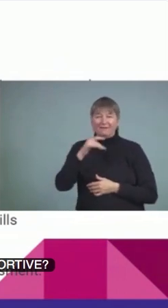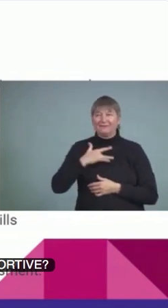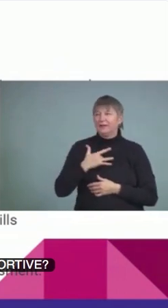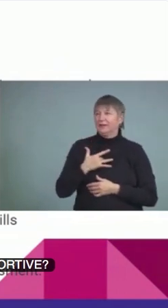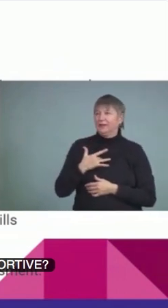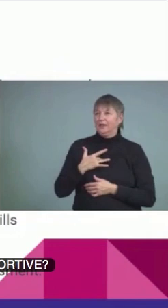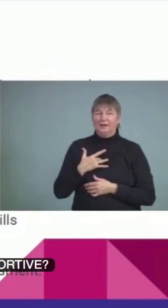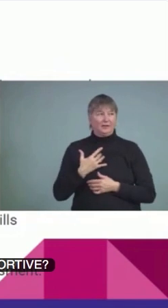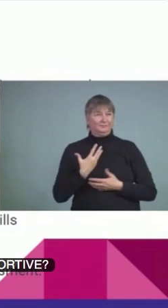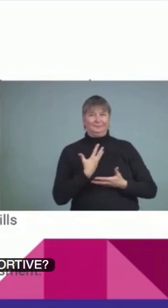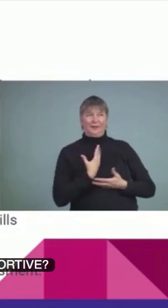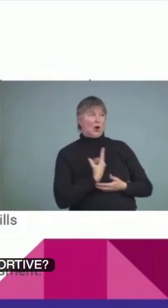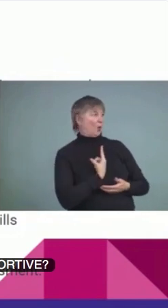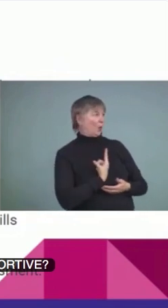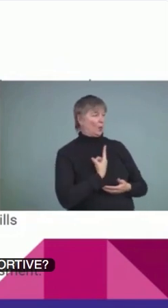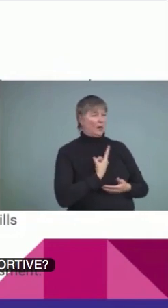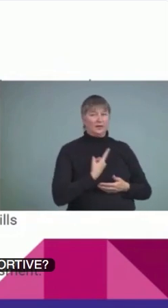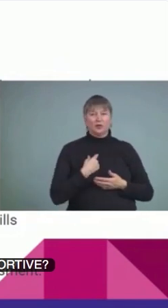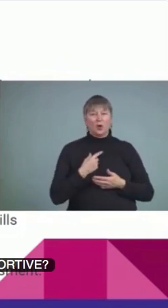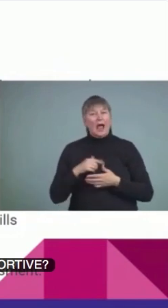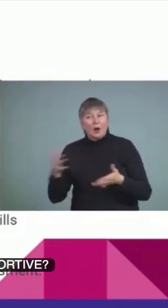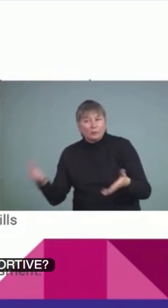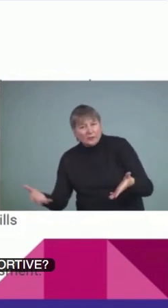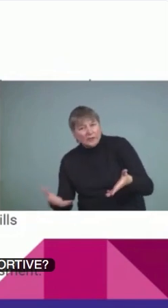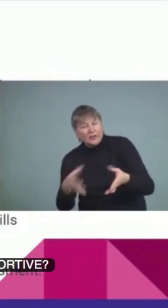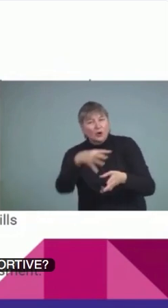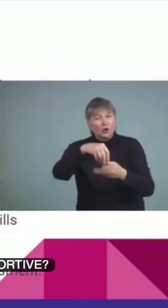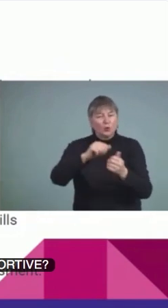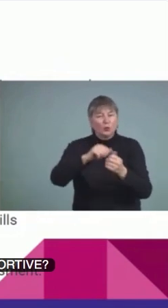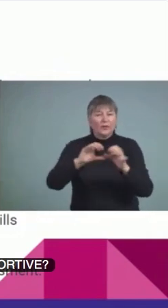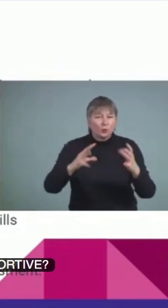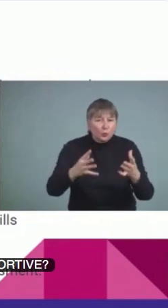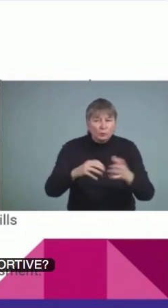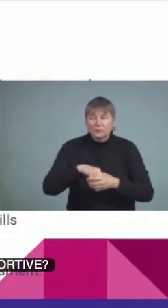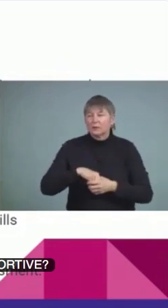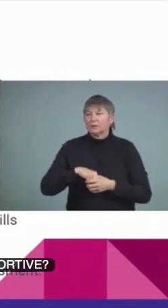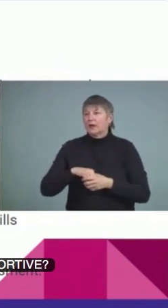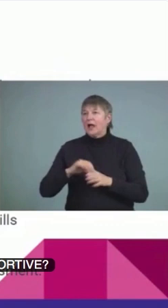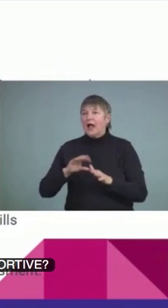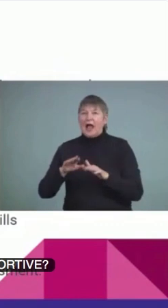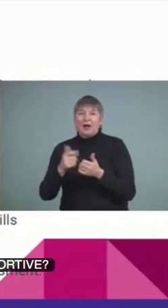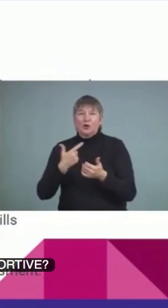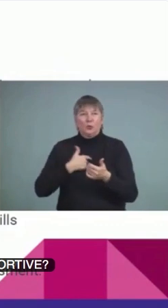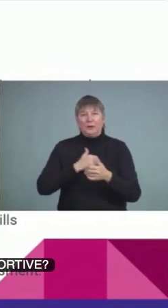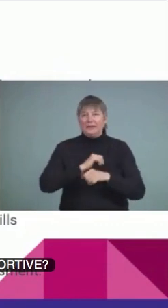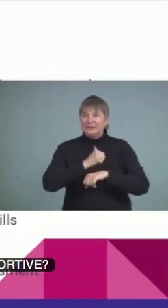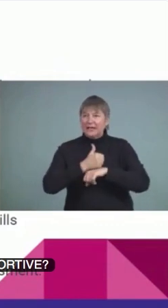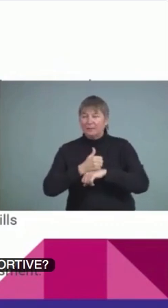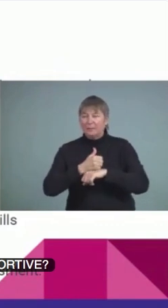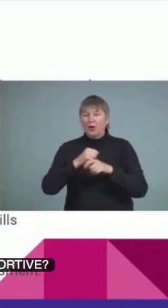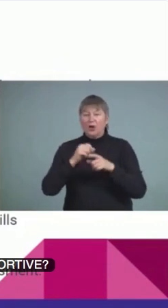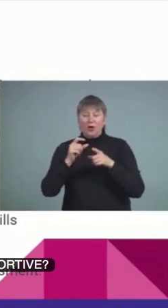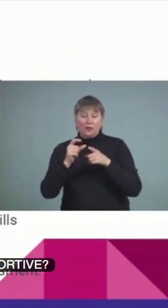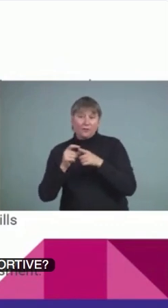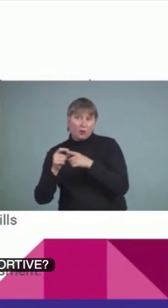can we include her with peer groups? In what way can we maybe structure the vocabulary, the